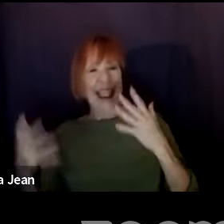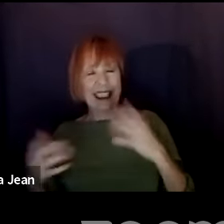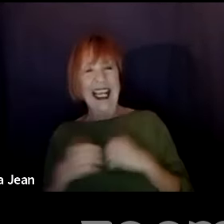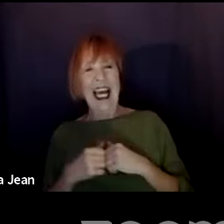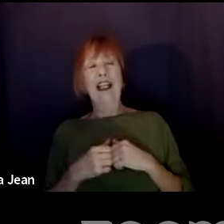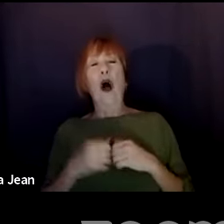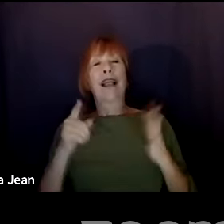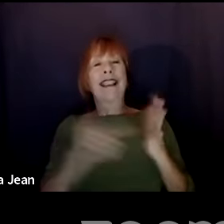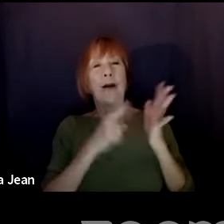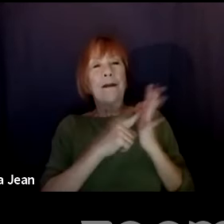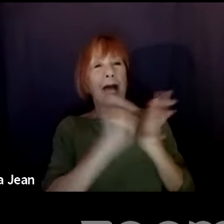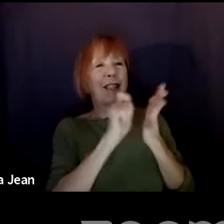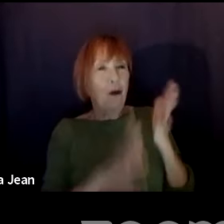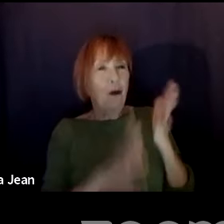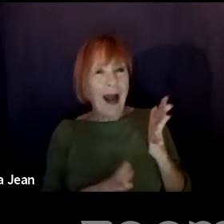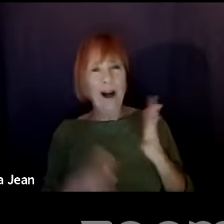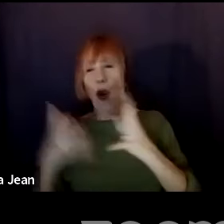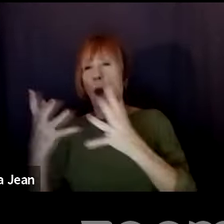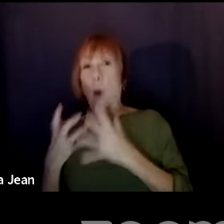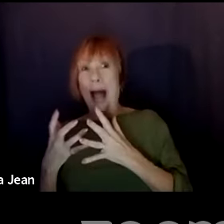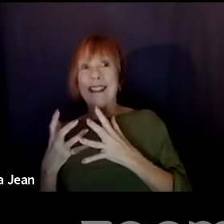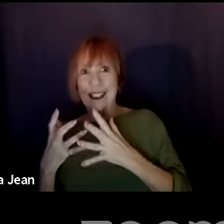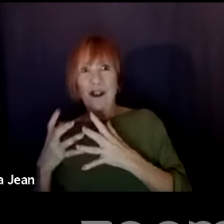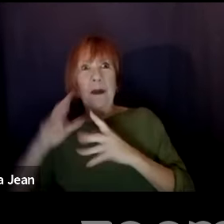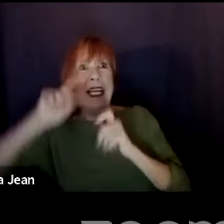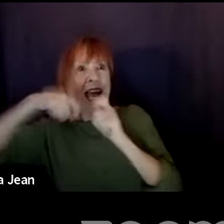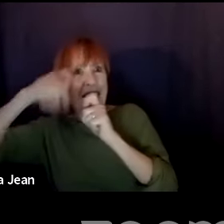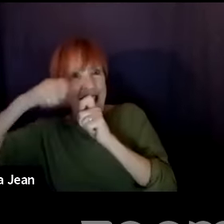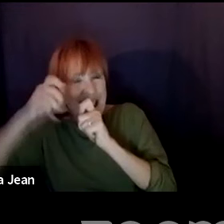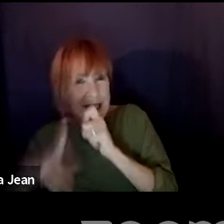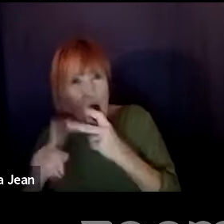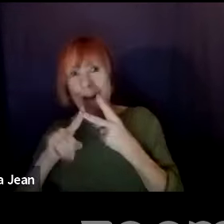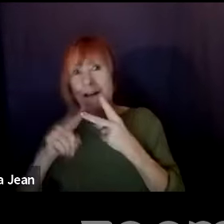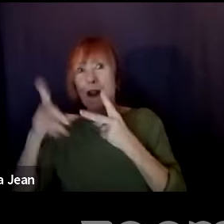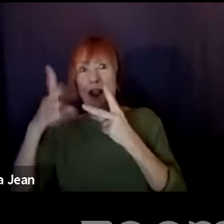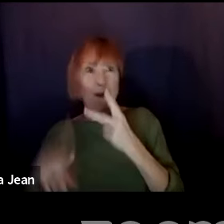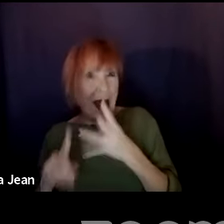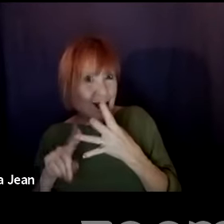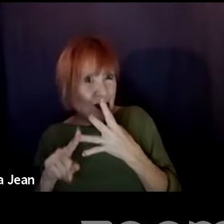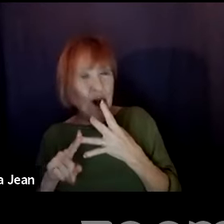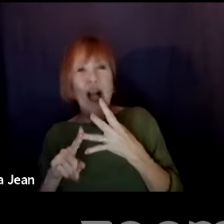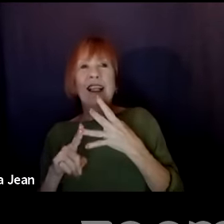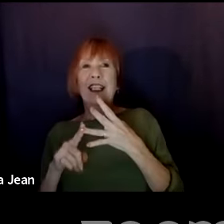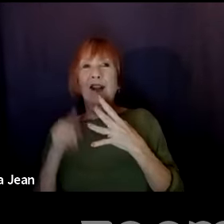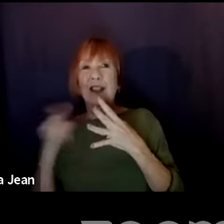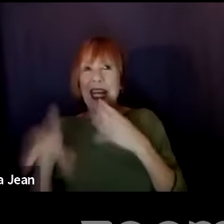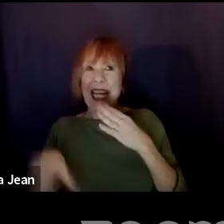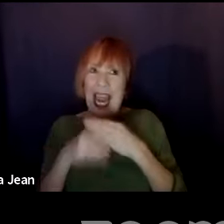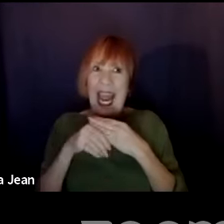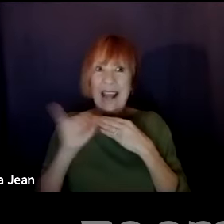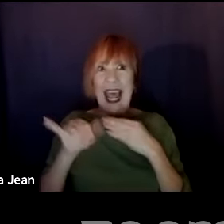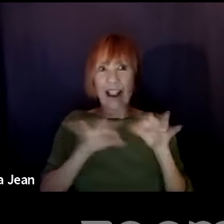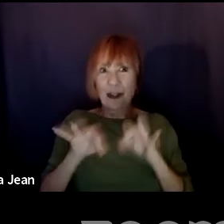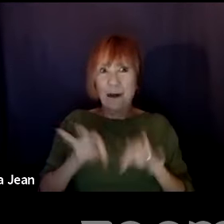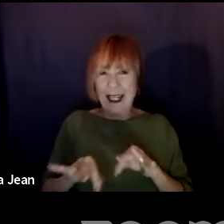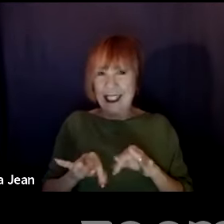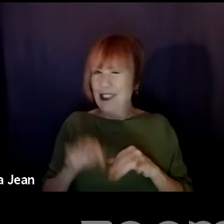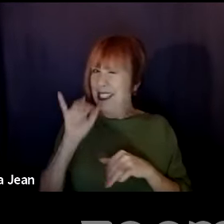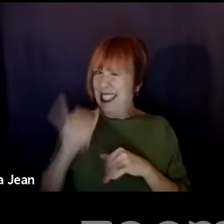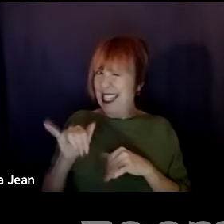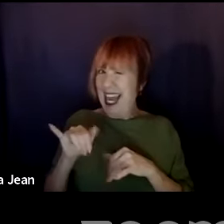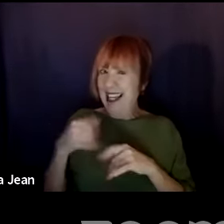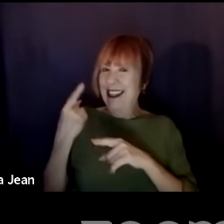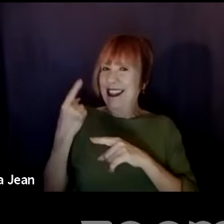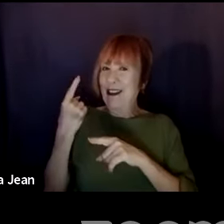Sometimes we see it in scripts by huge screenwriters that are successful, but, um, is it the right thing to do